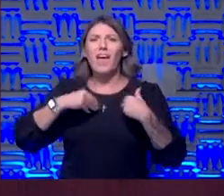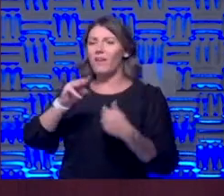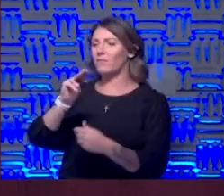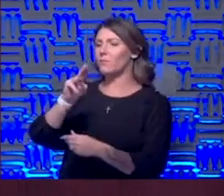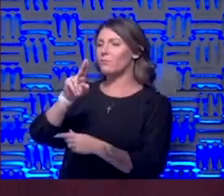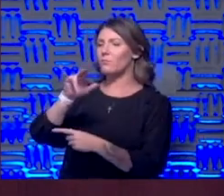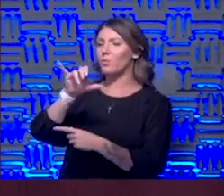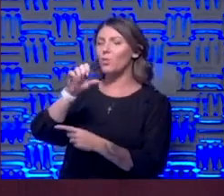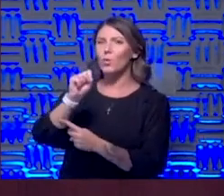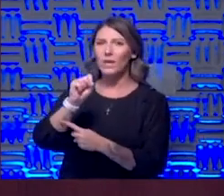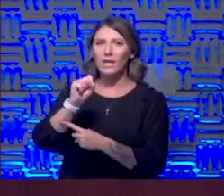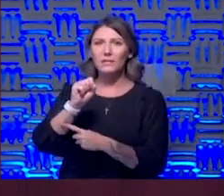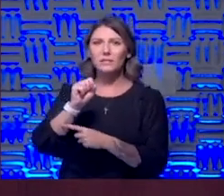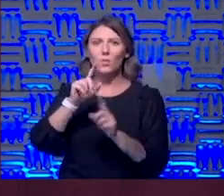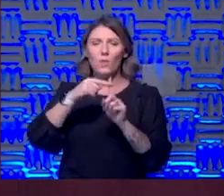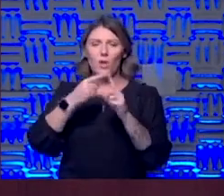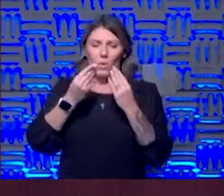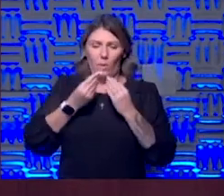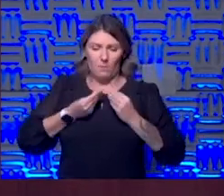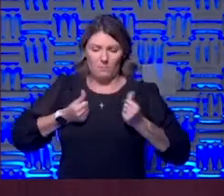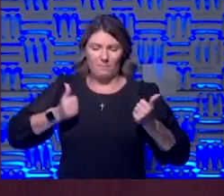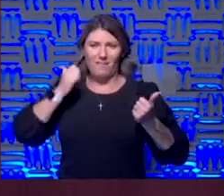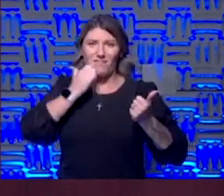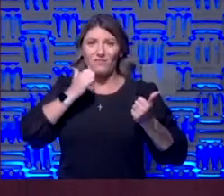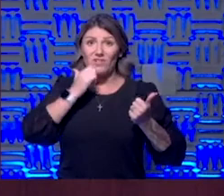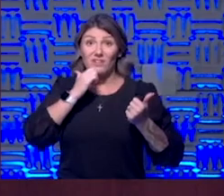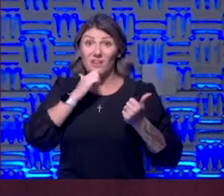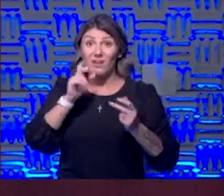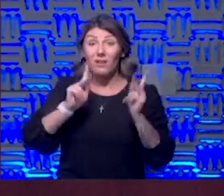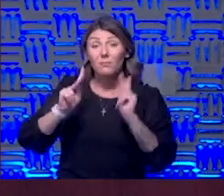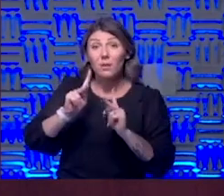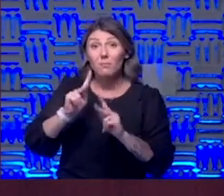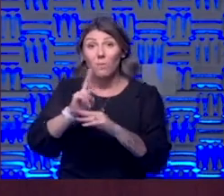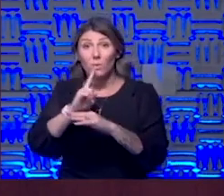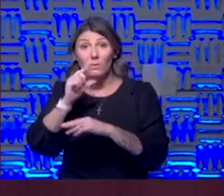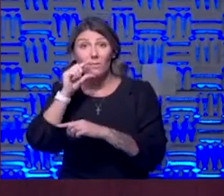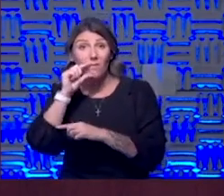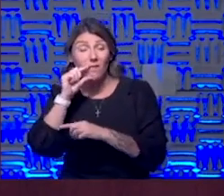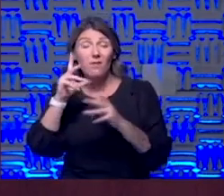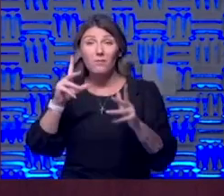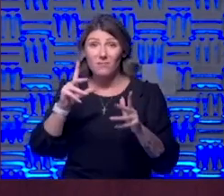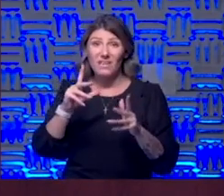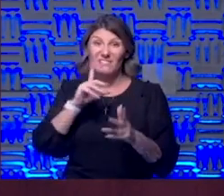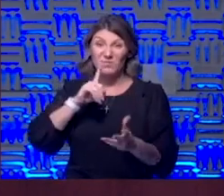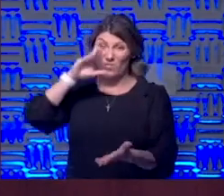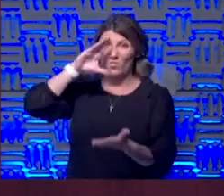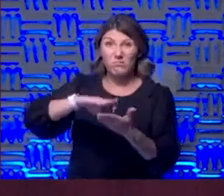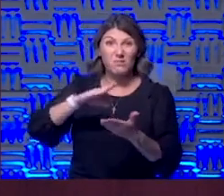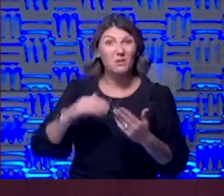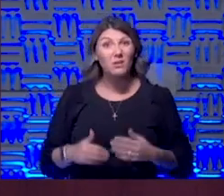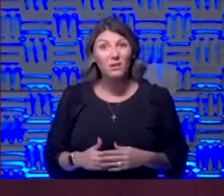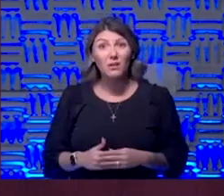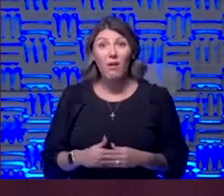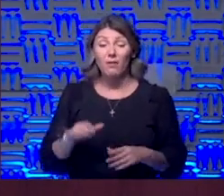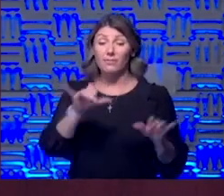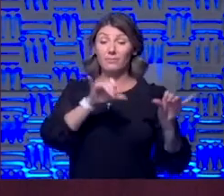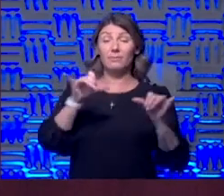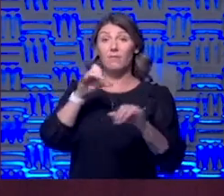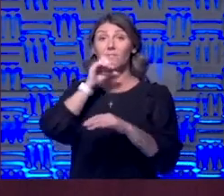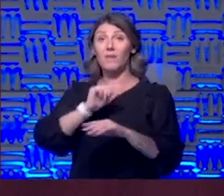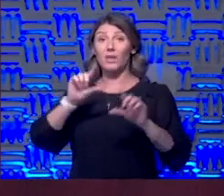in people who vape this is severely reduced and actually interestingly in the same age group